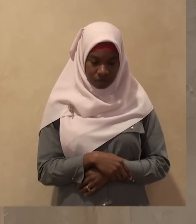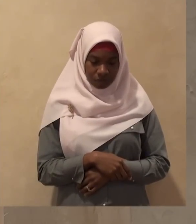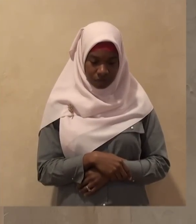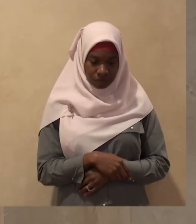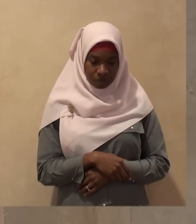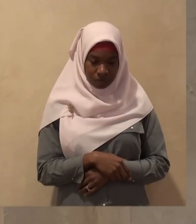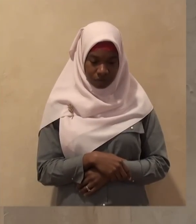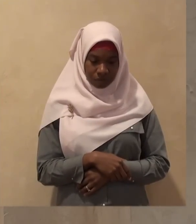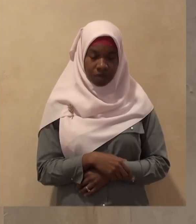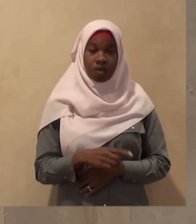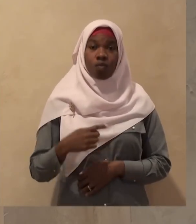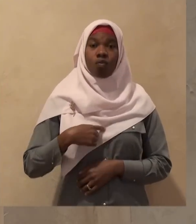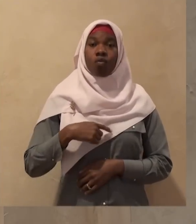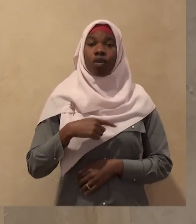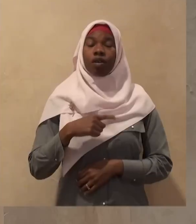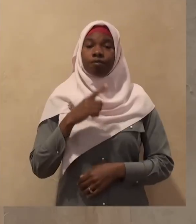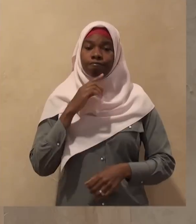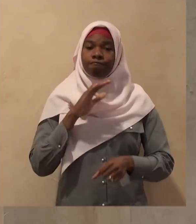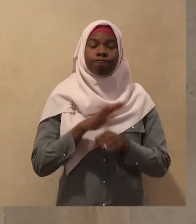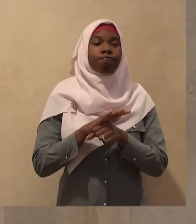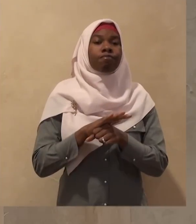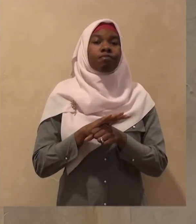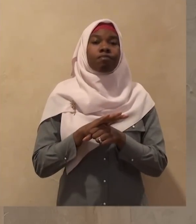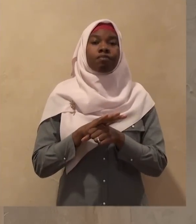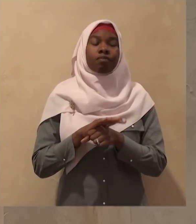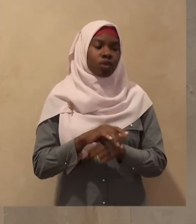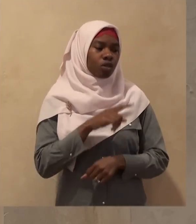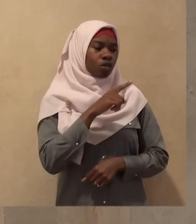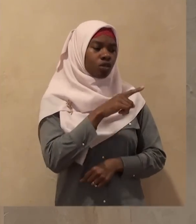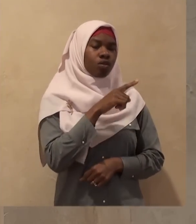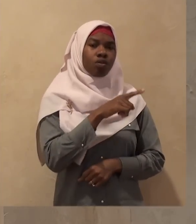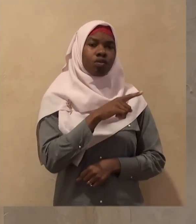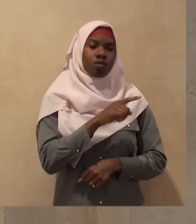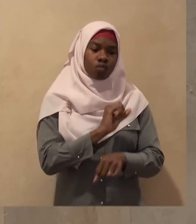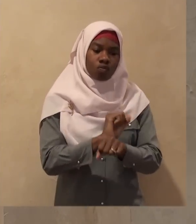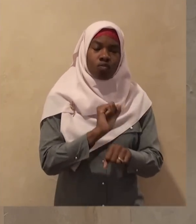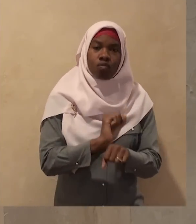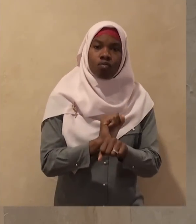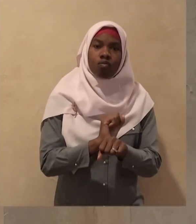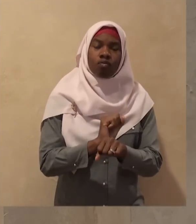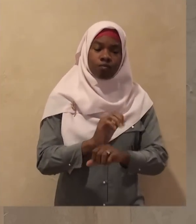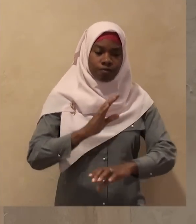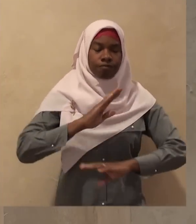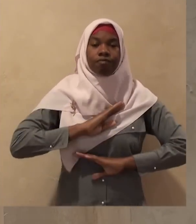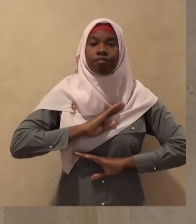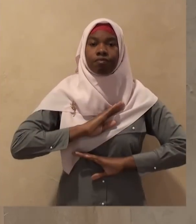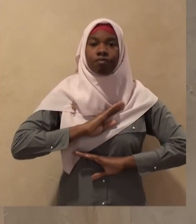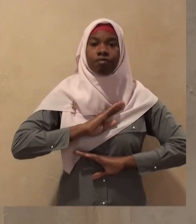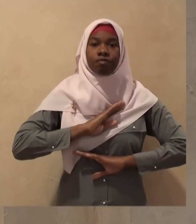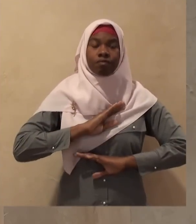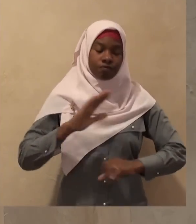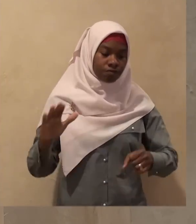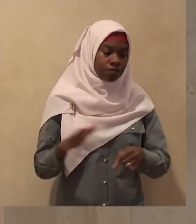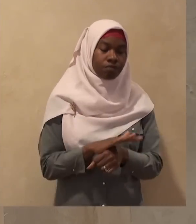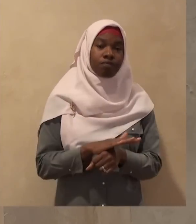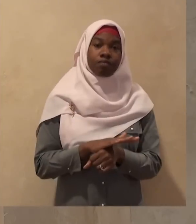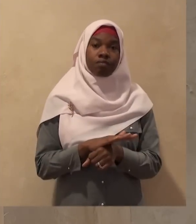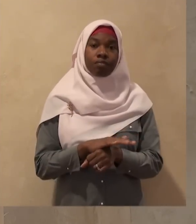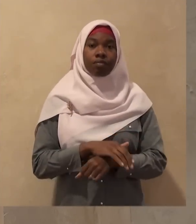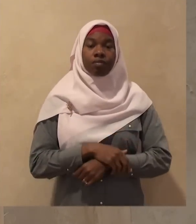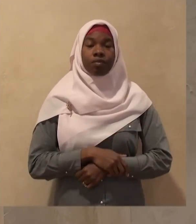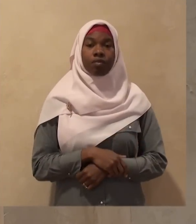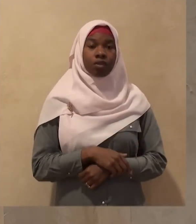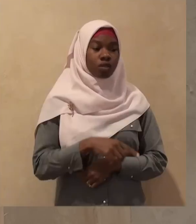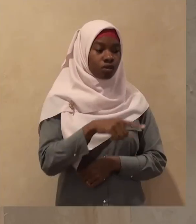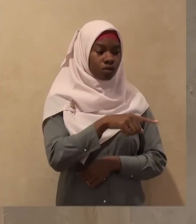be a witness that you have fulfilled the trust you have completed and you have conveyed